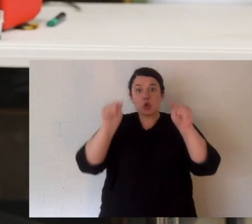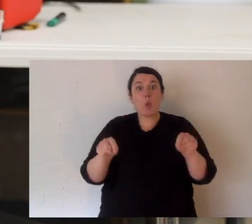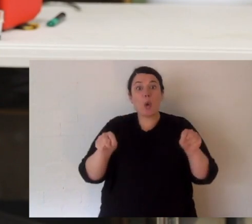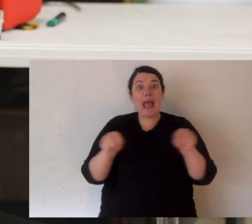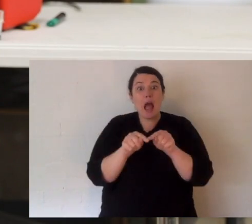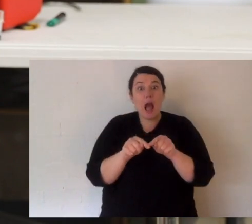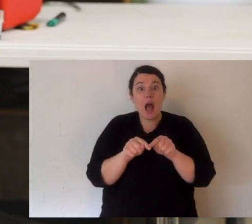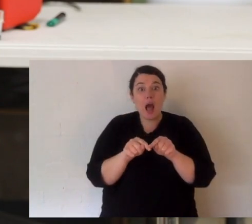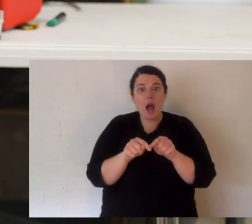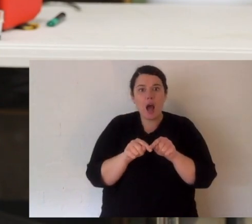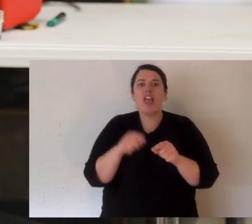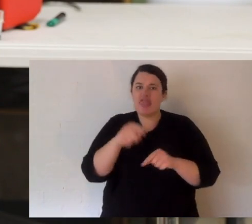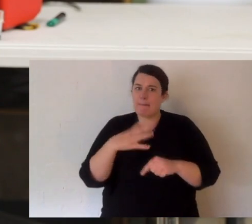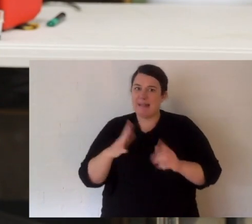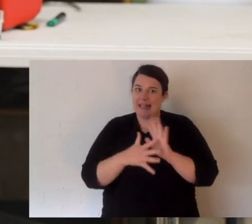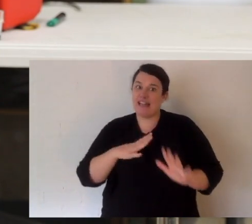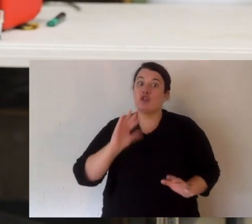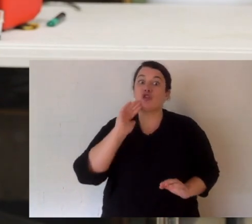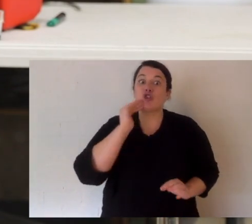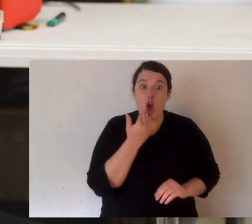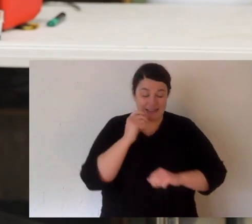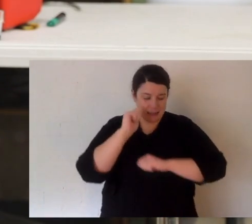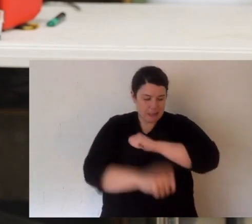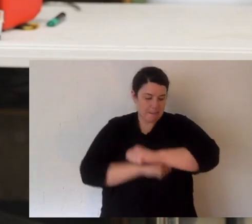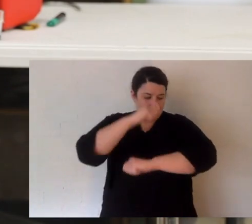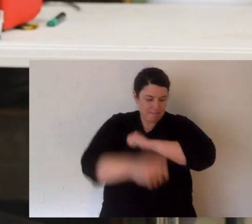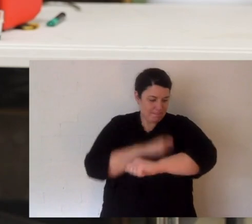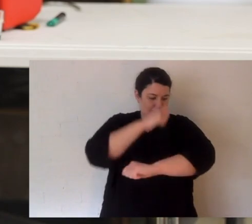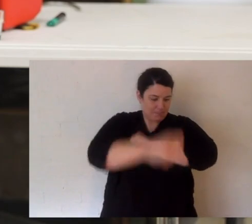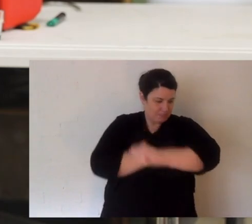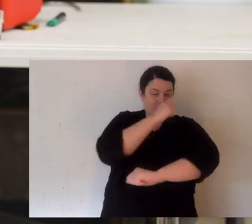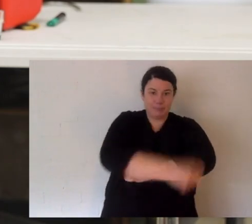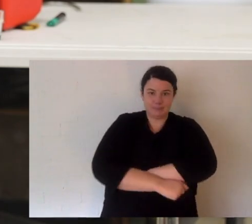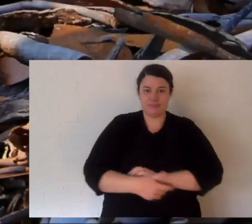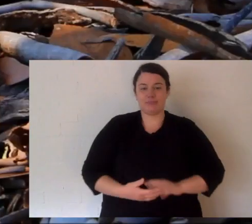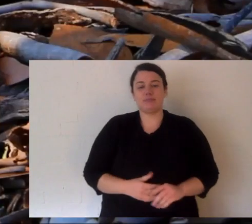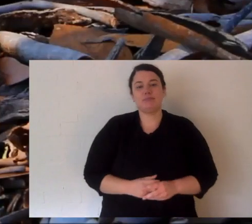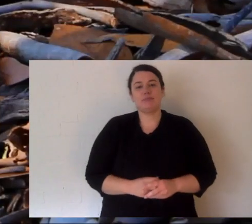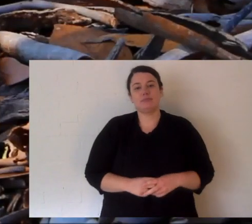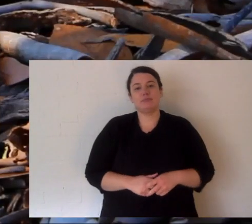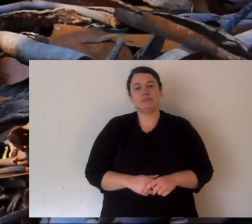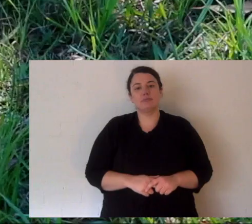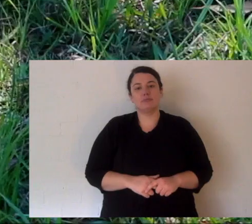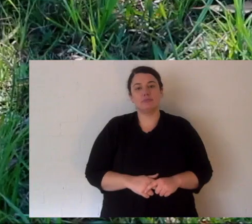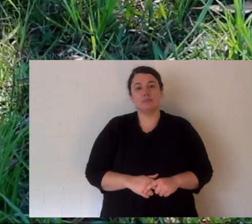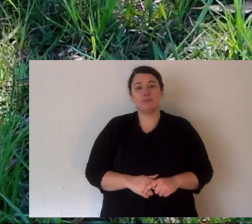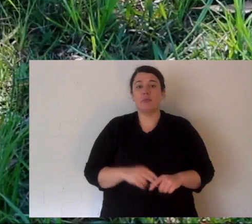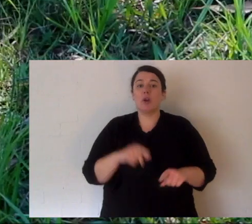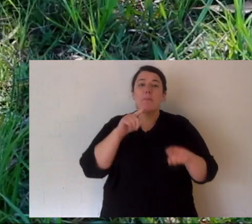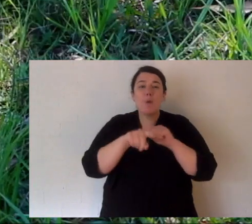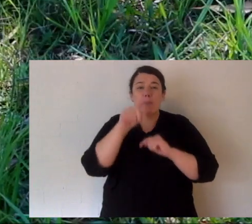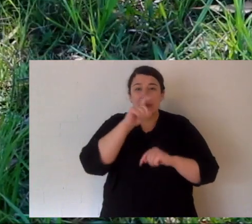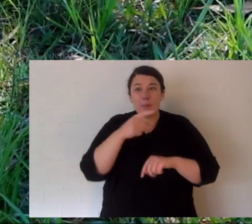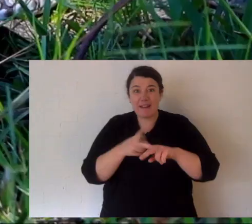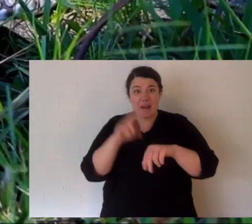rectangle turns to a square. It shows you how hard or how much pressure to apply. Now, most people, if they're